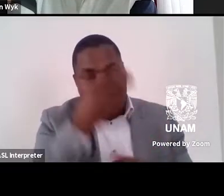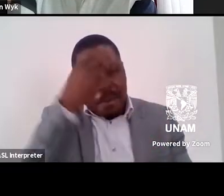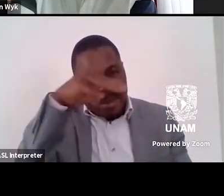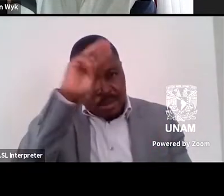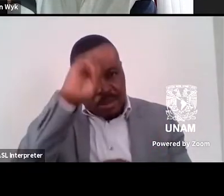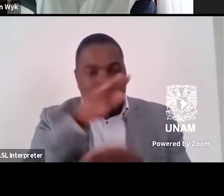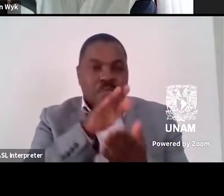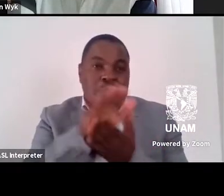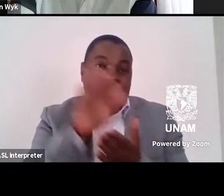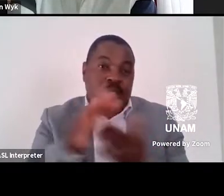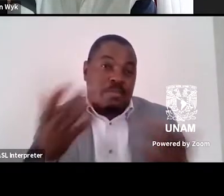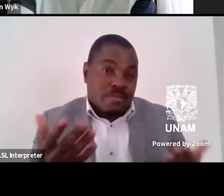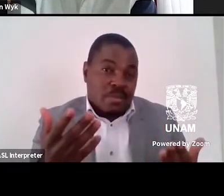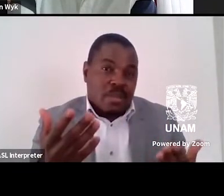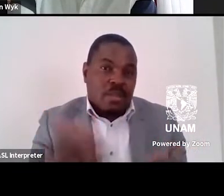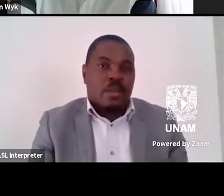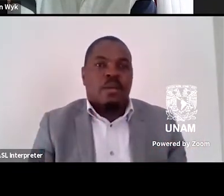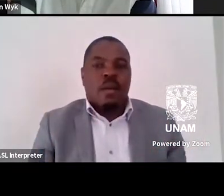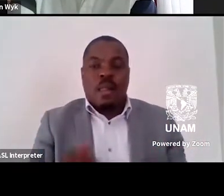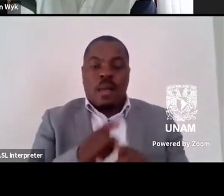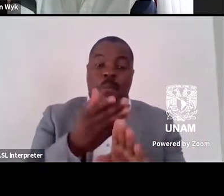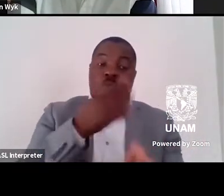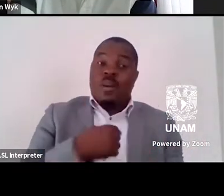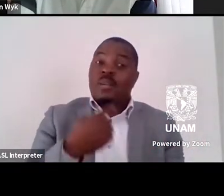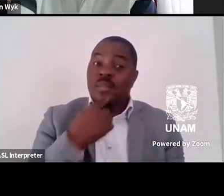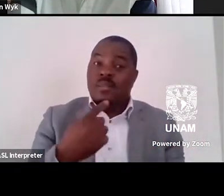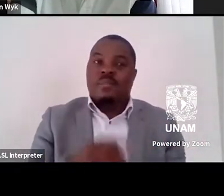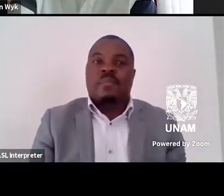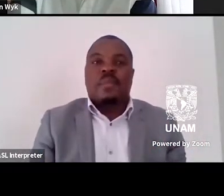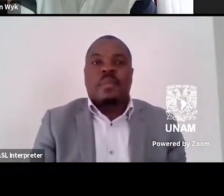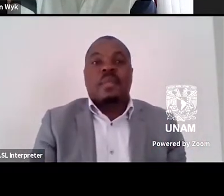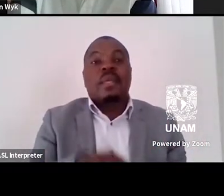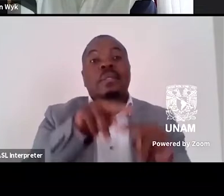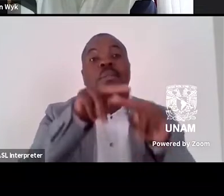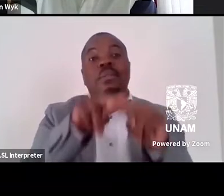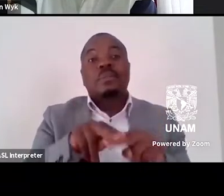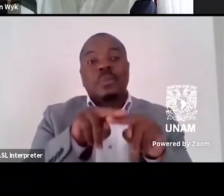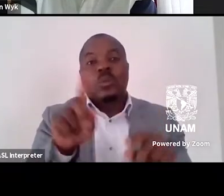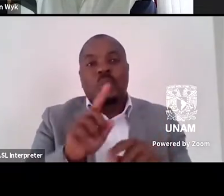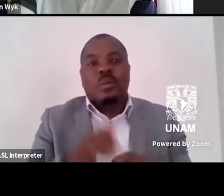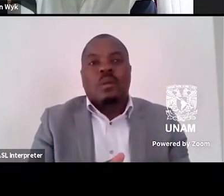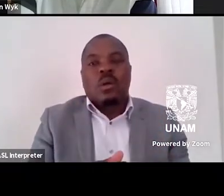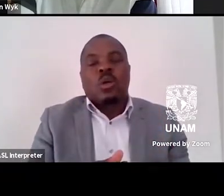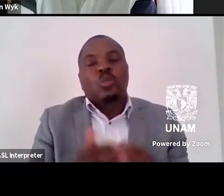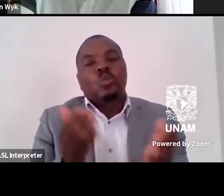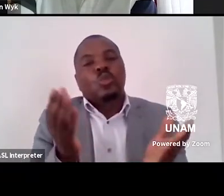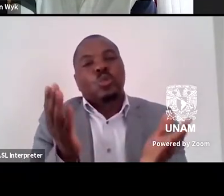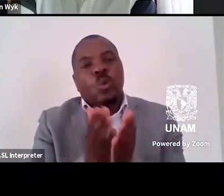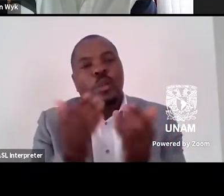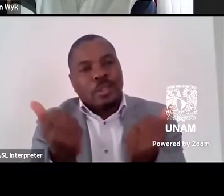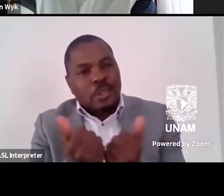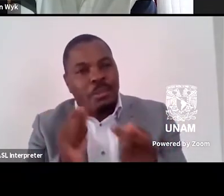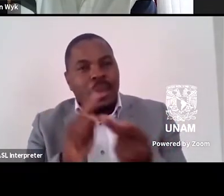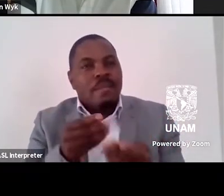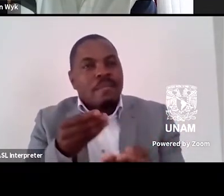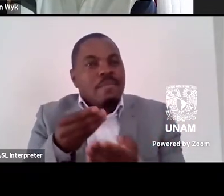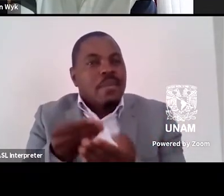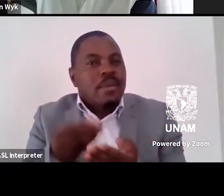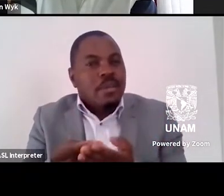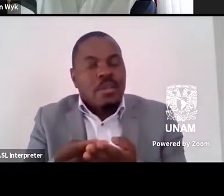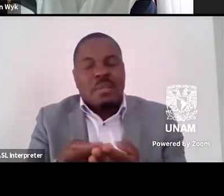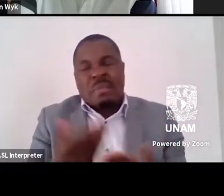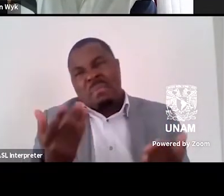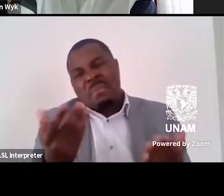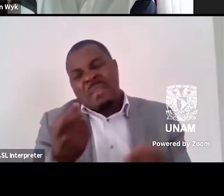consequence of what I just mentioned, is the dependence of scholarship and funding. Up until a few years ago,